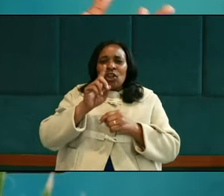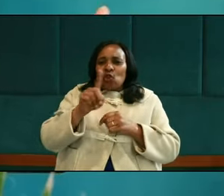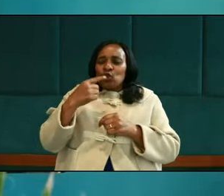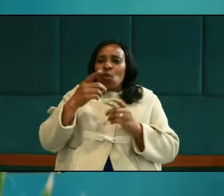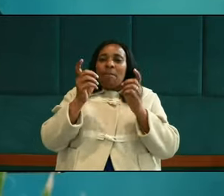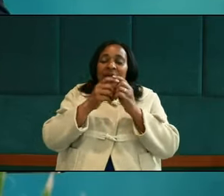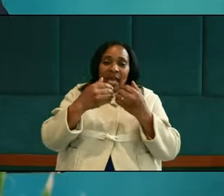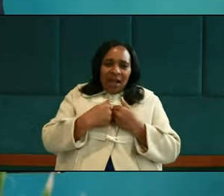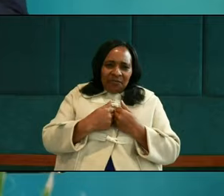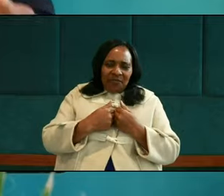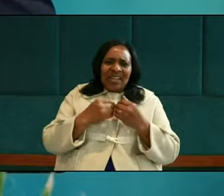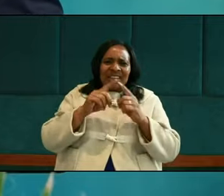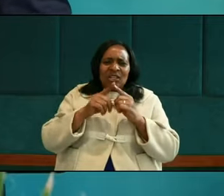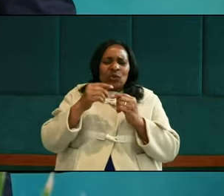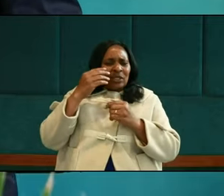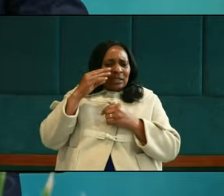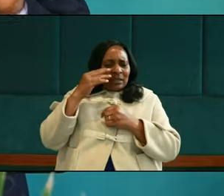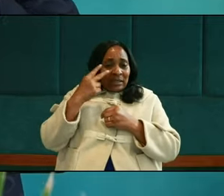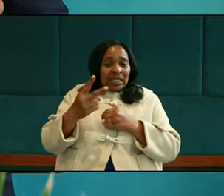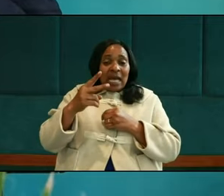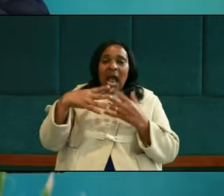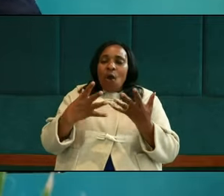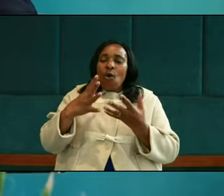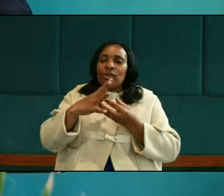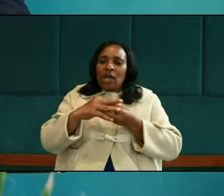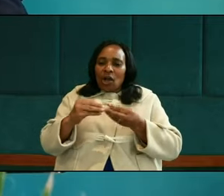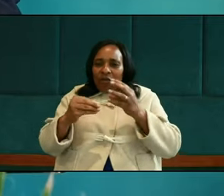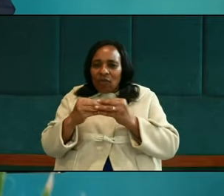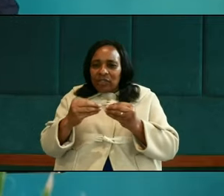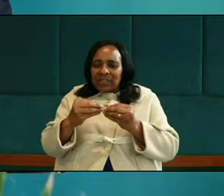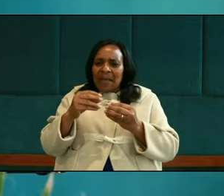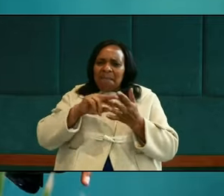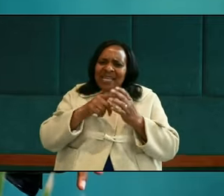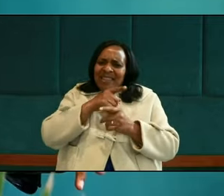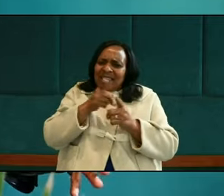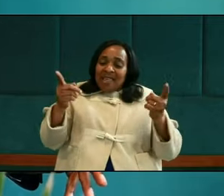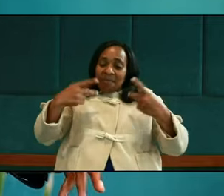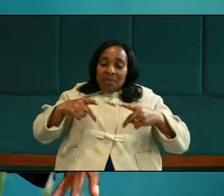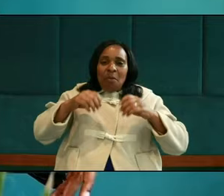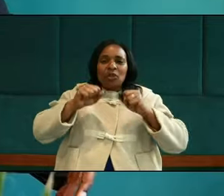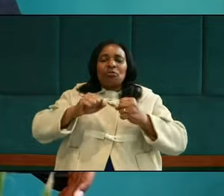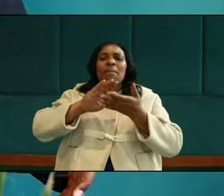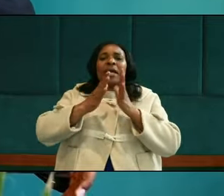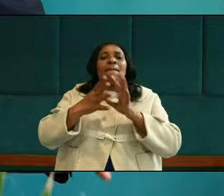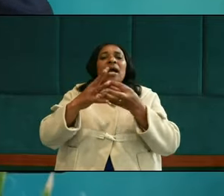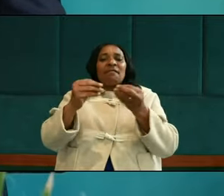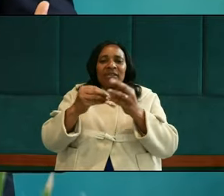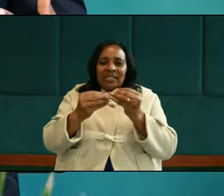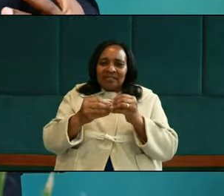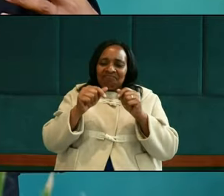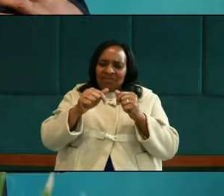pain, purpose then promise of comfort. He says, they shall be comforted. And that word comfort